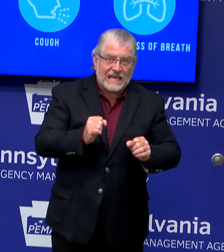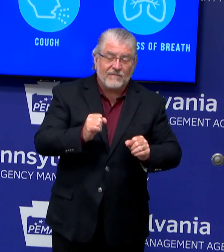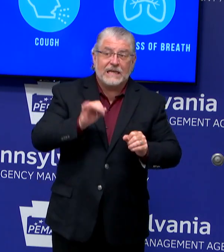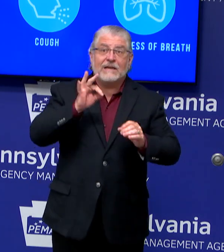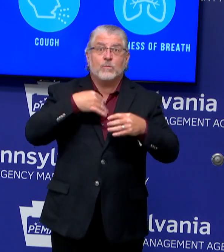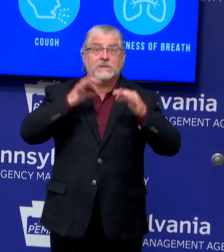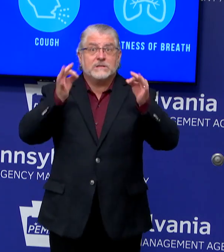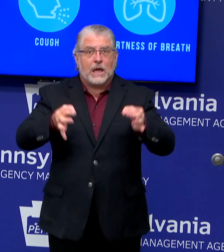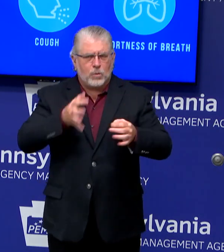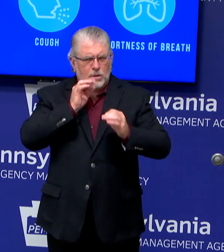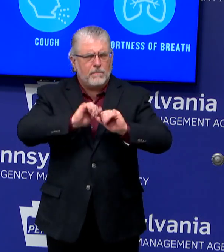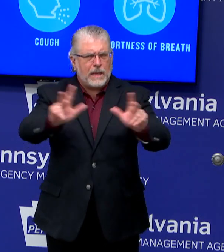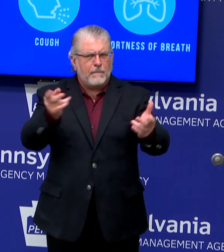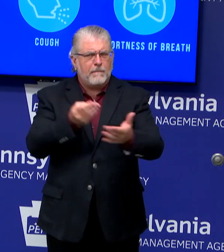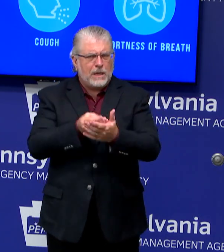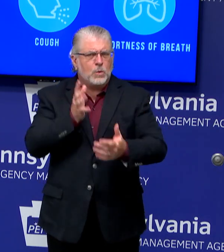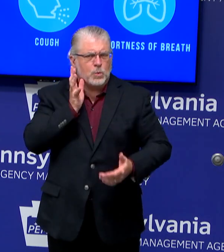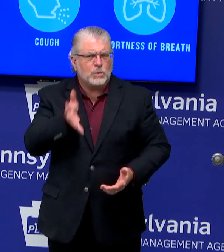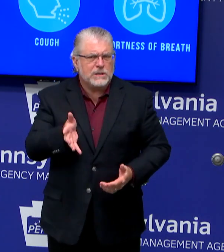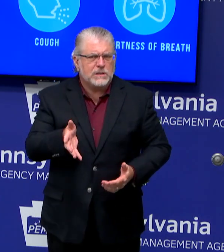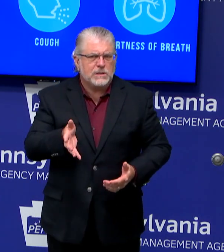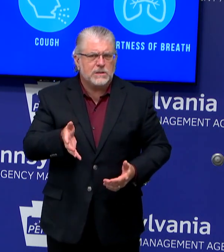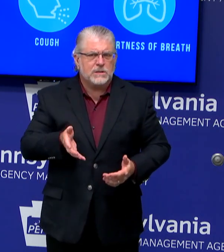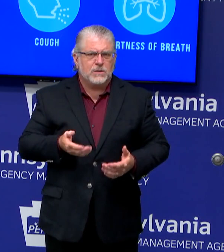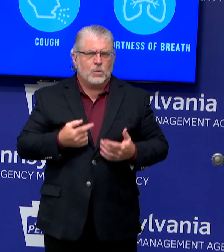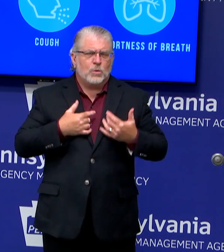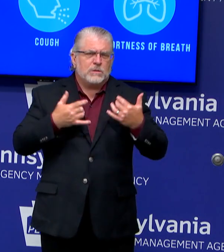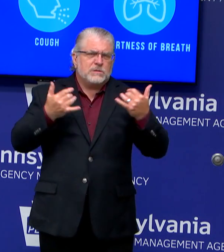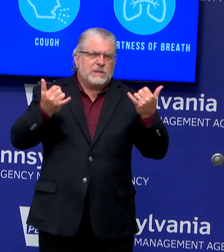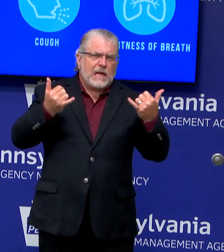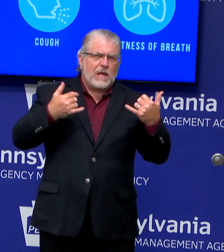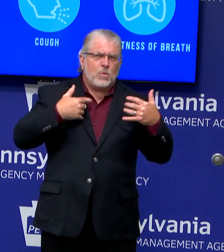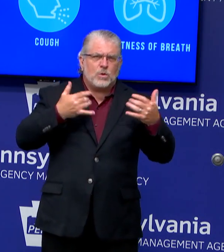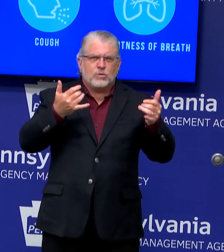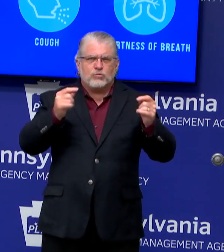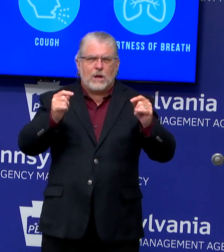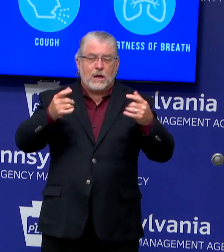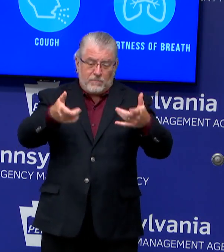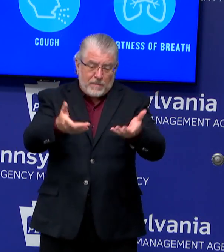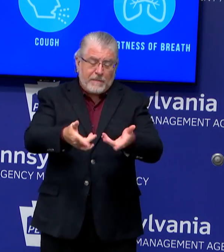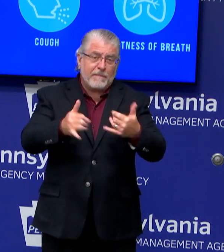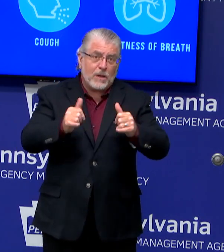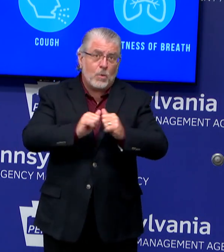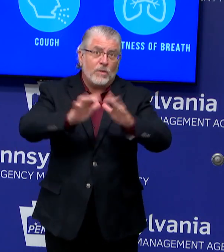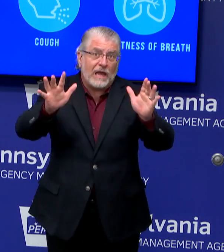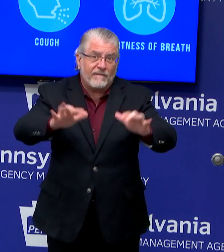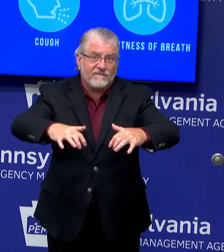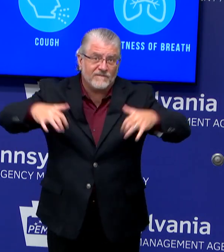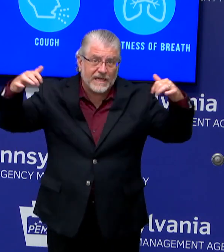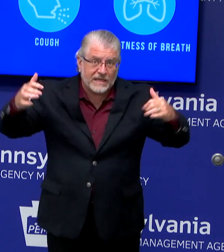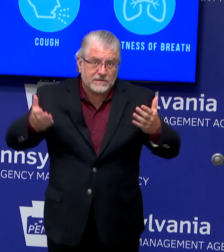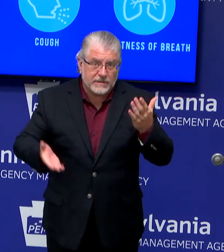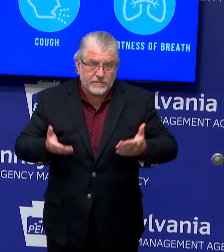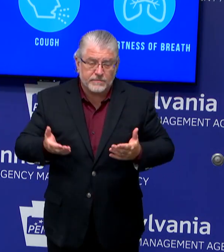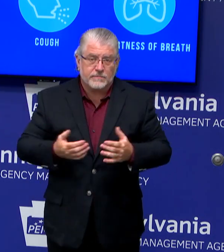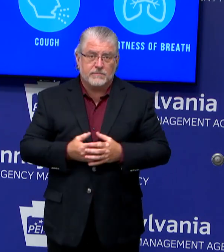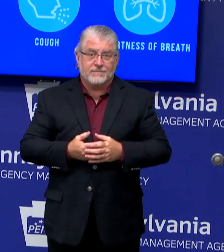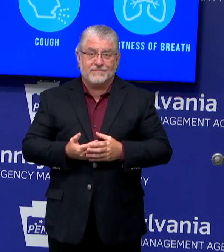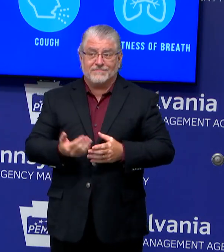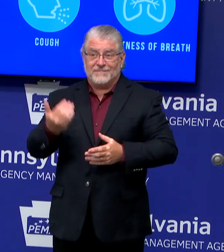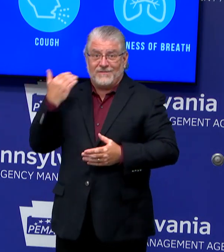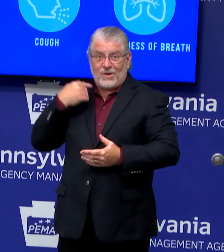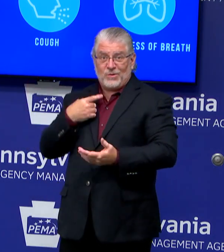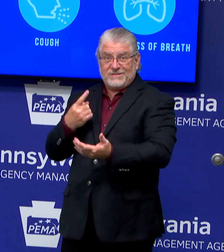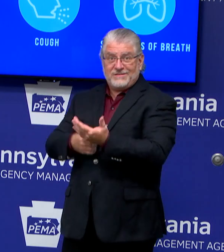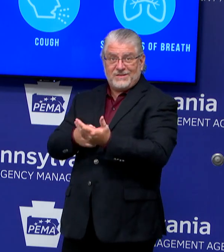basically play in front of no spectators. They plan, I think, the last time I talked with the commissioner, that they